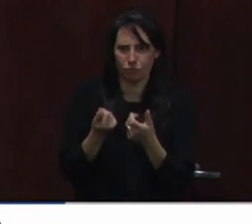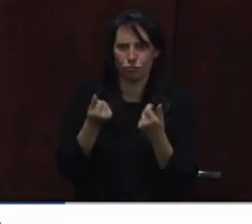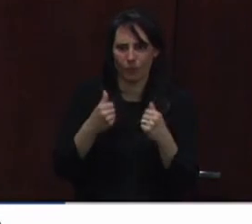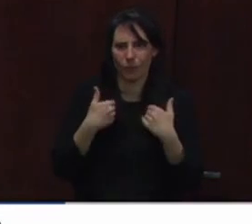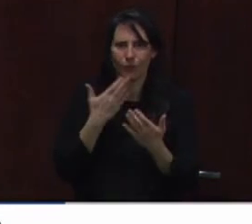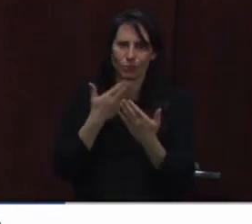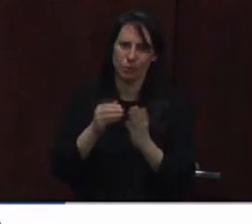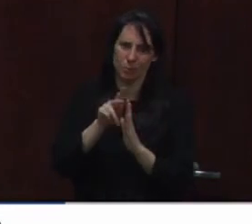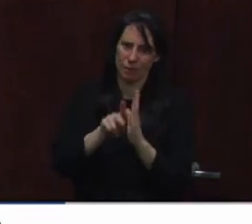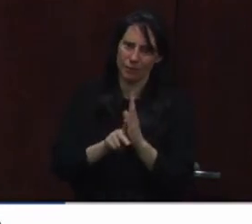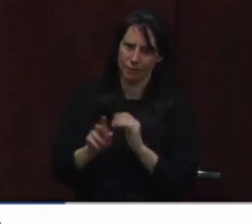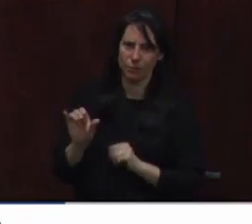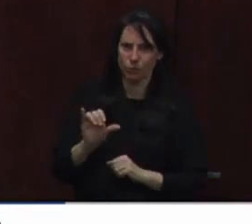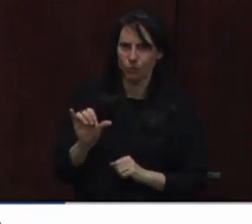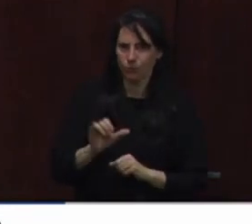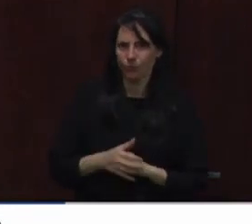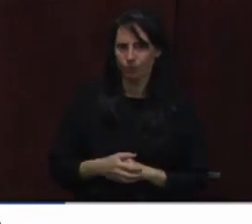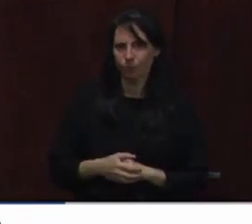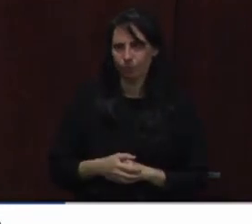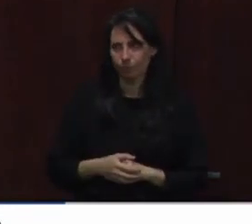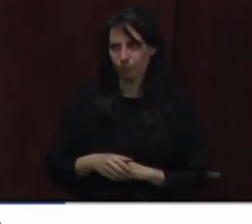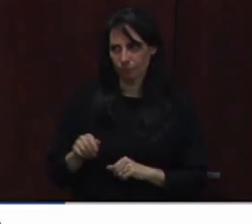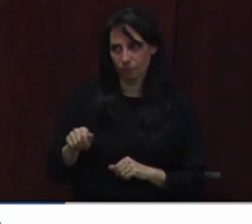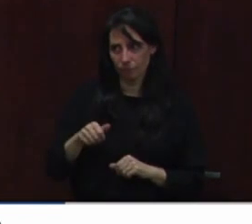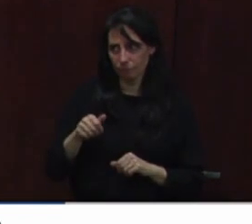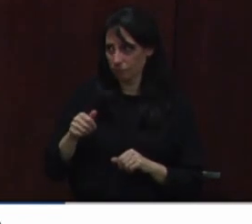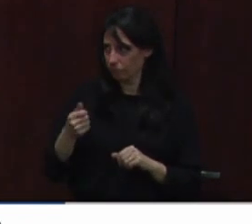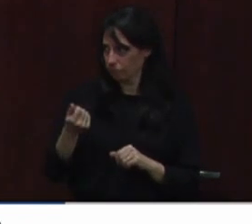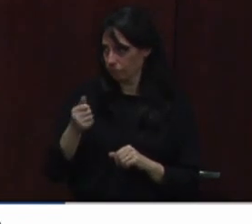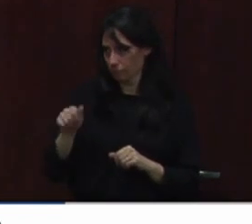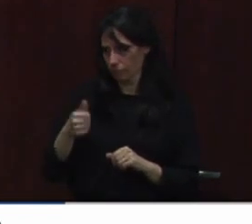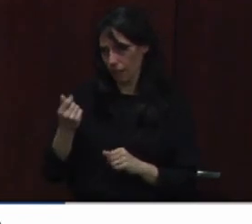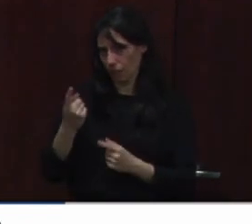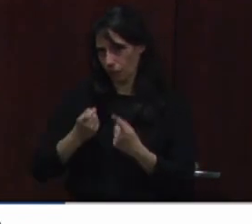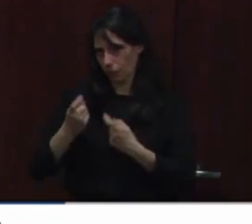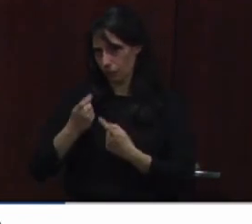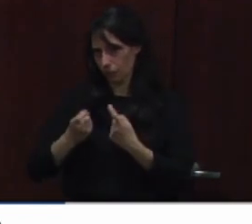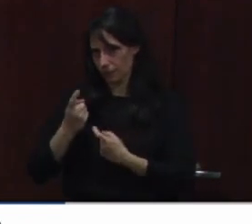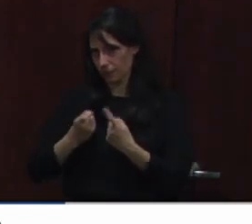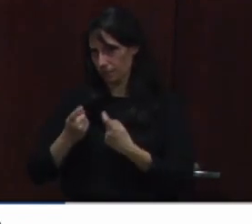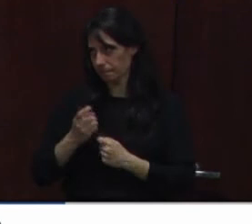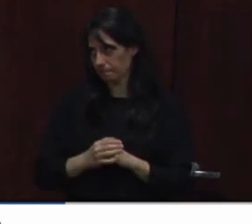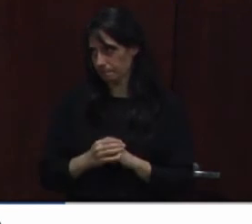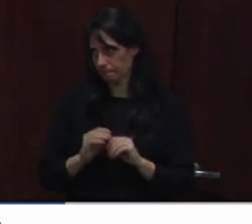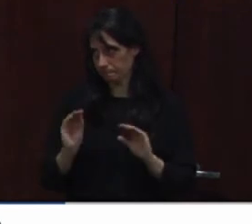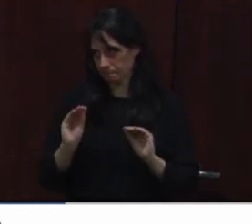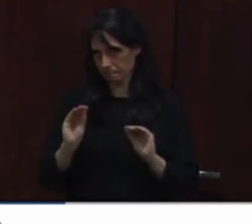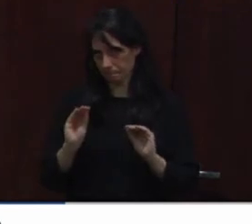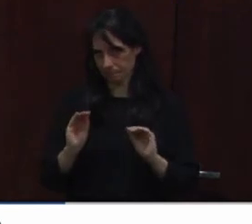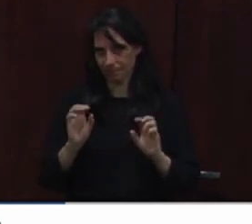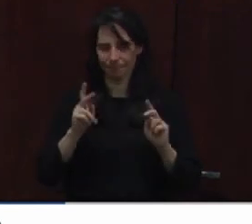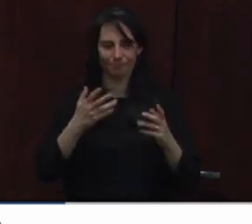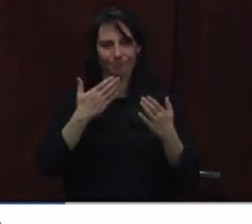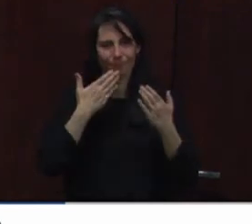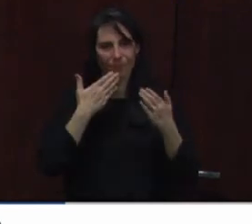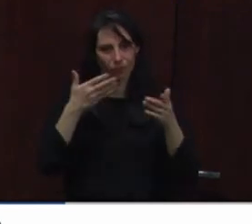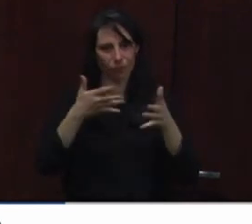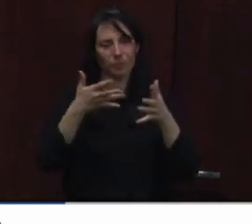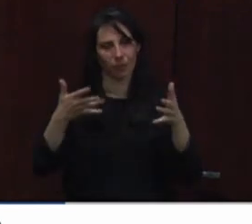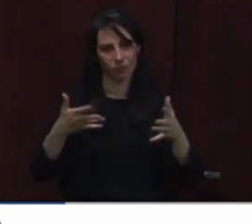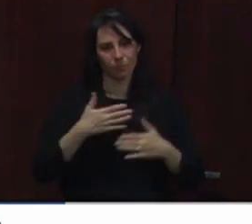for counties across the state any other questions commissioners all right all right thank you so much Stacy appreciate you